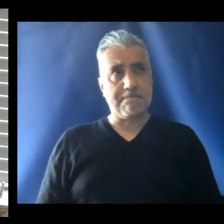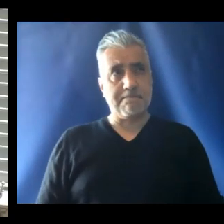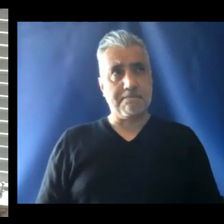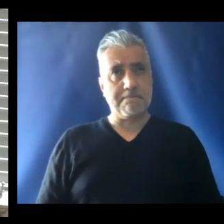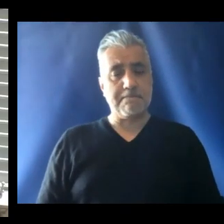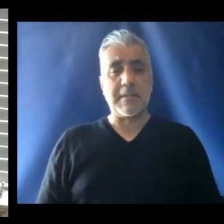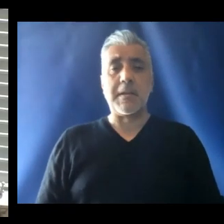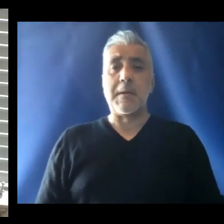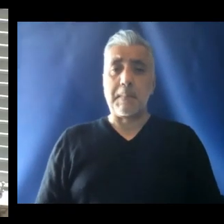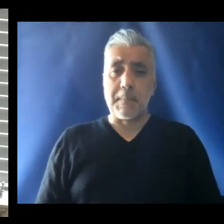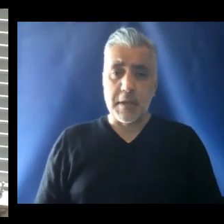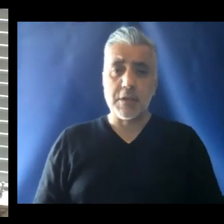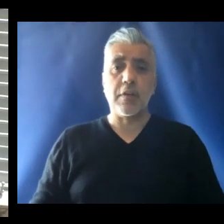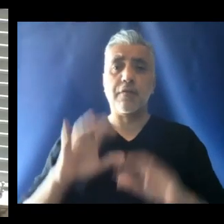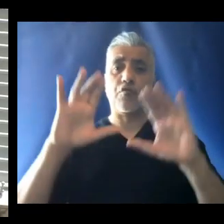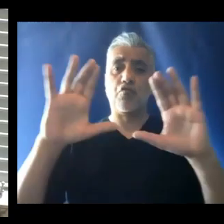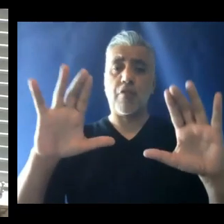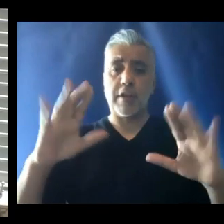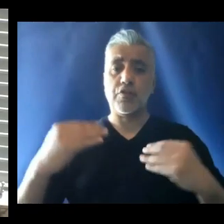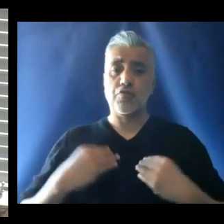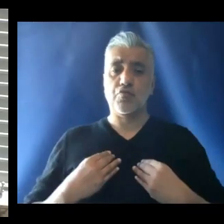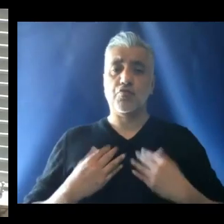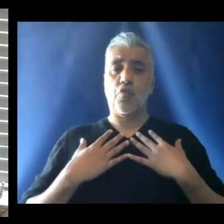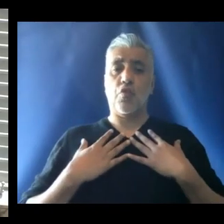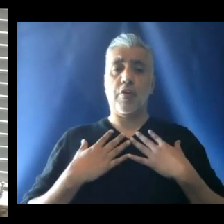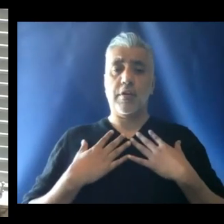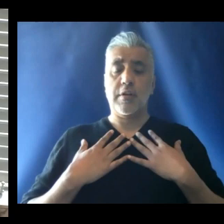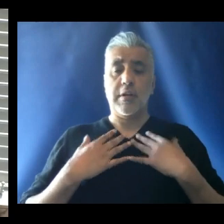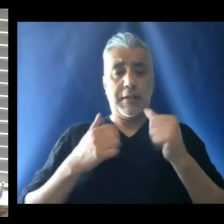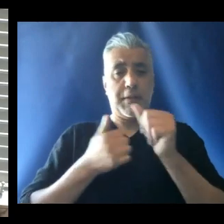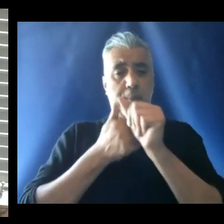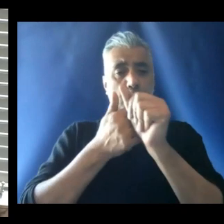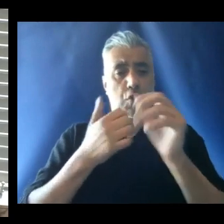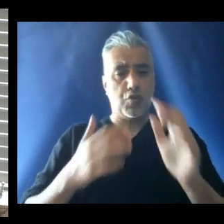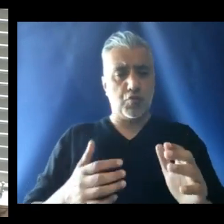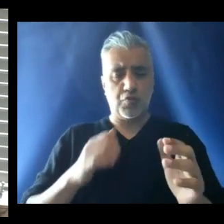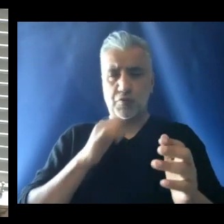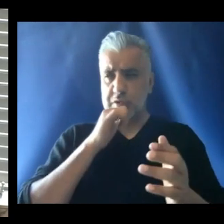because of their great joy, the apostles could not believe.